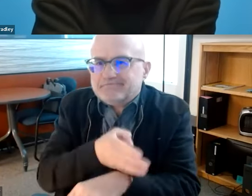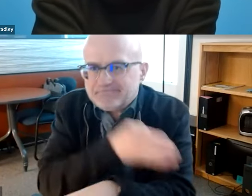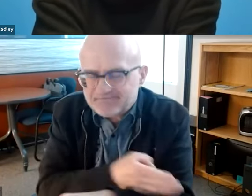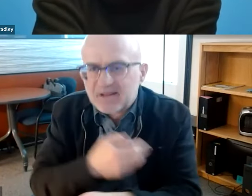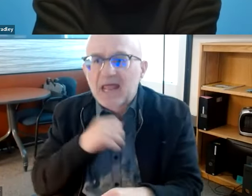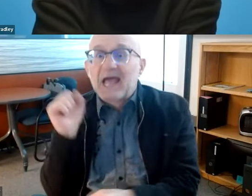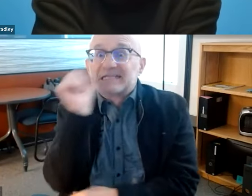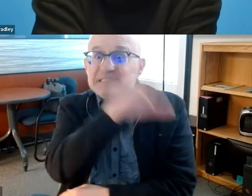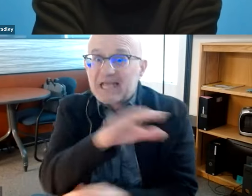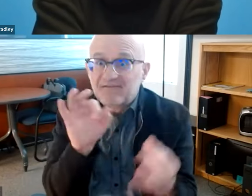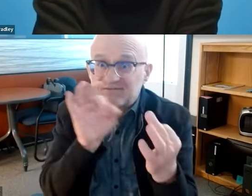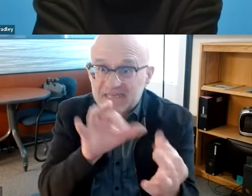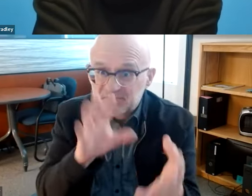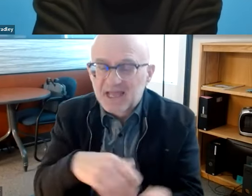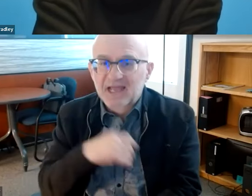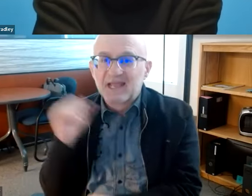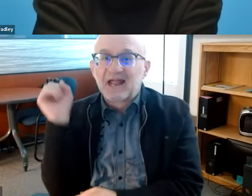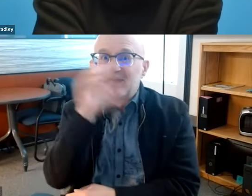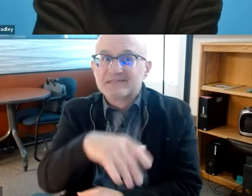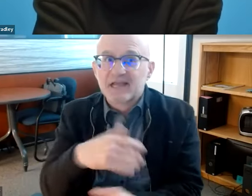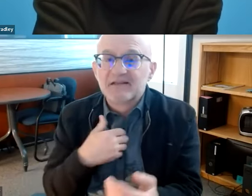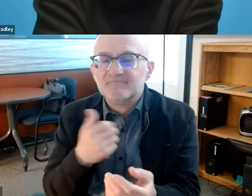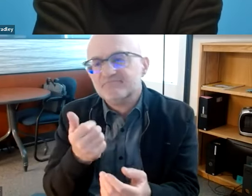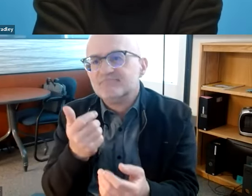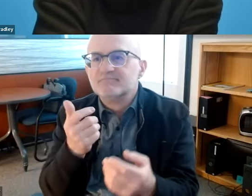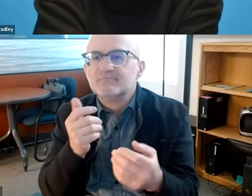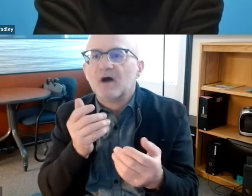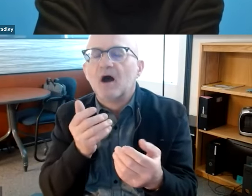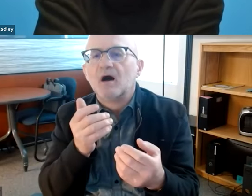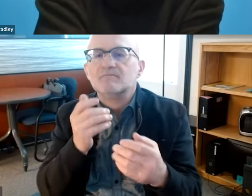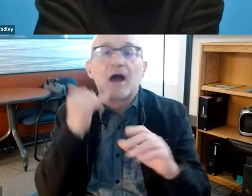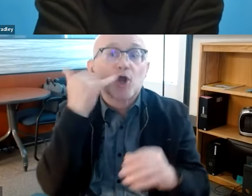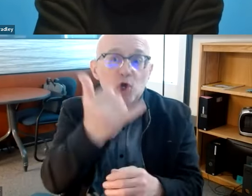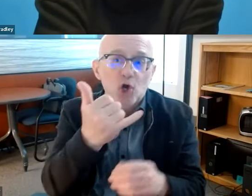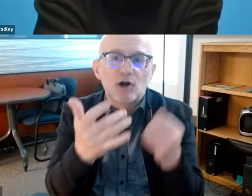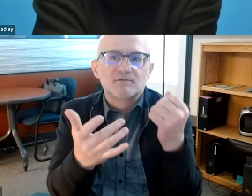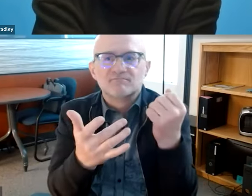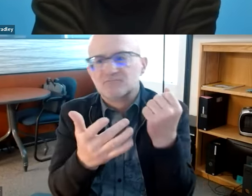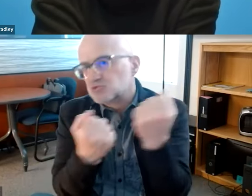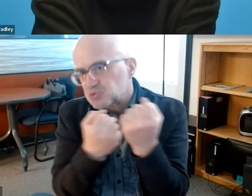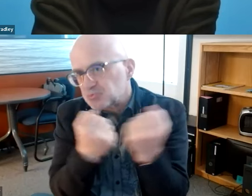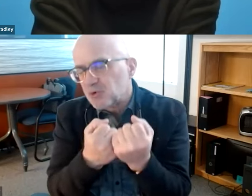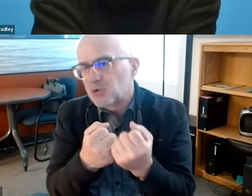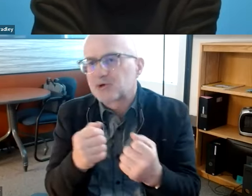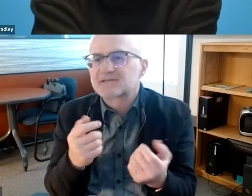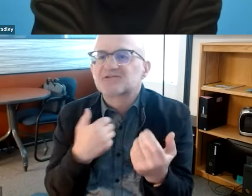the presenter is. So those are just a couple of feature improvements I would suggest. Some feedback I've already given.